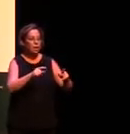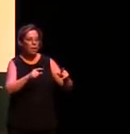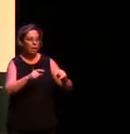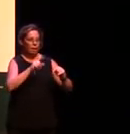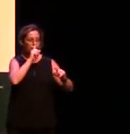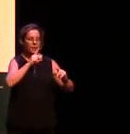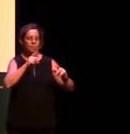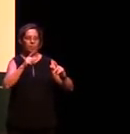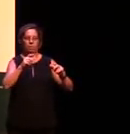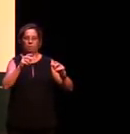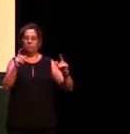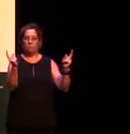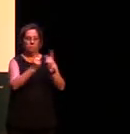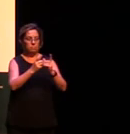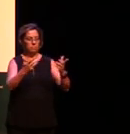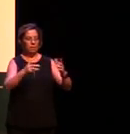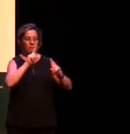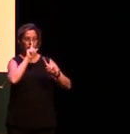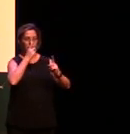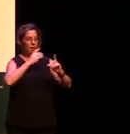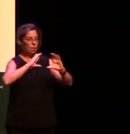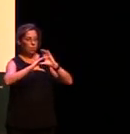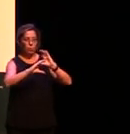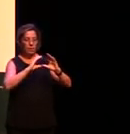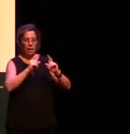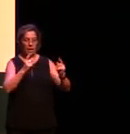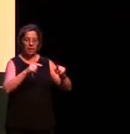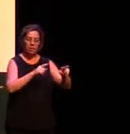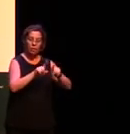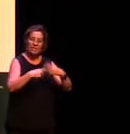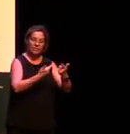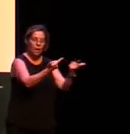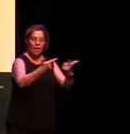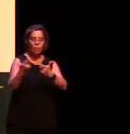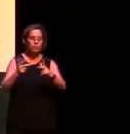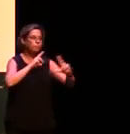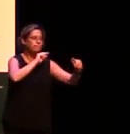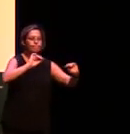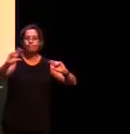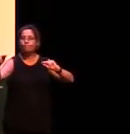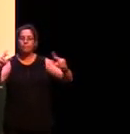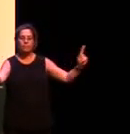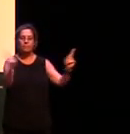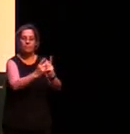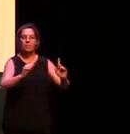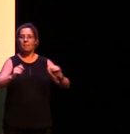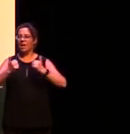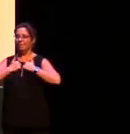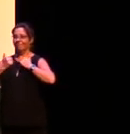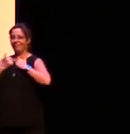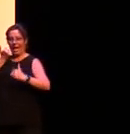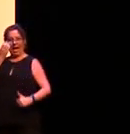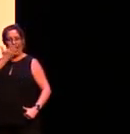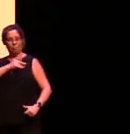yeah but we as a people have a unique race a unique language a unique culture it's the oldest living culture in the